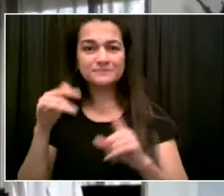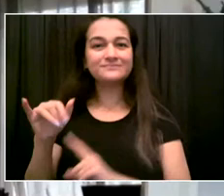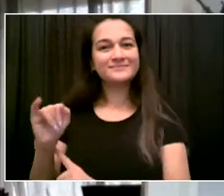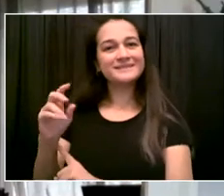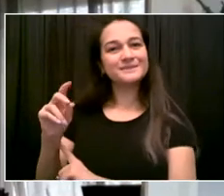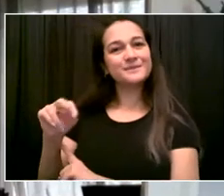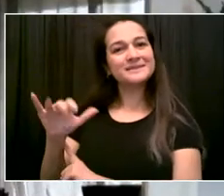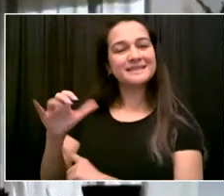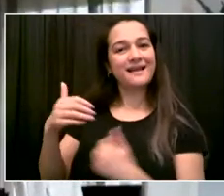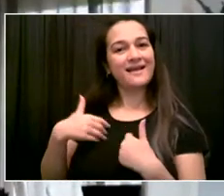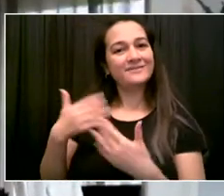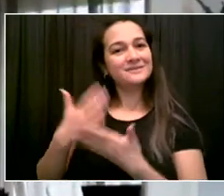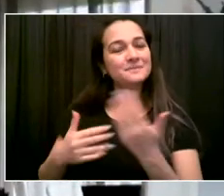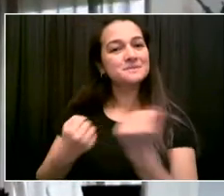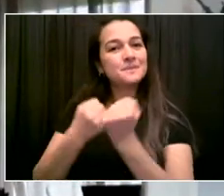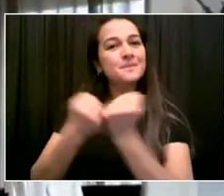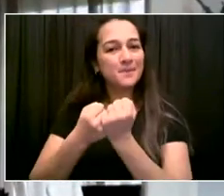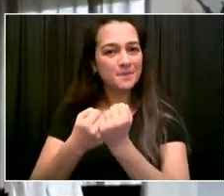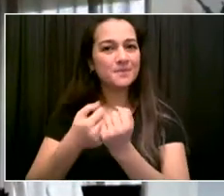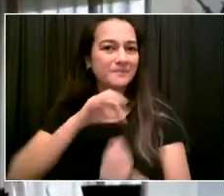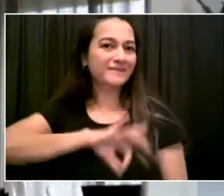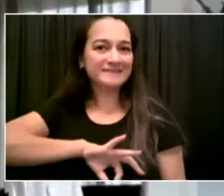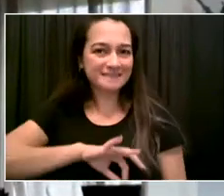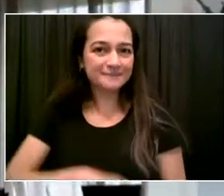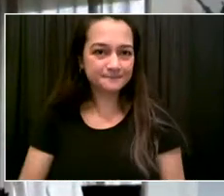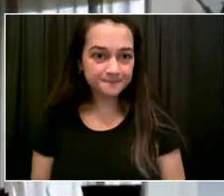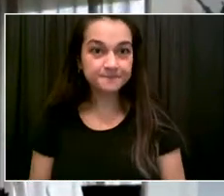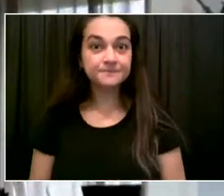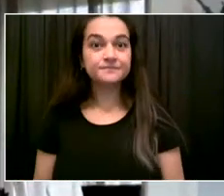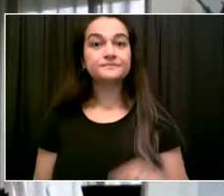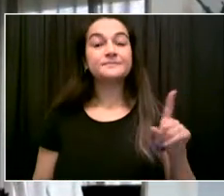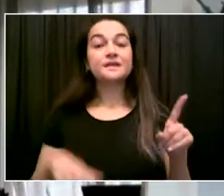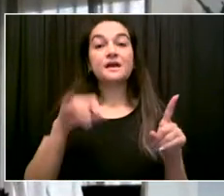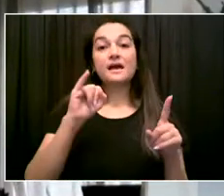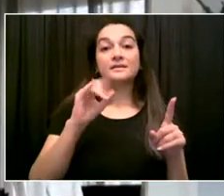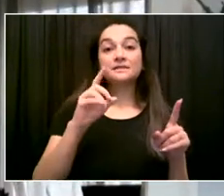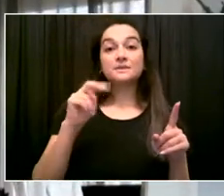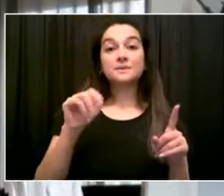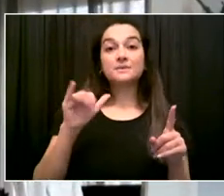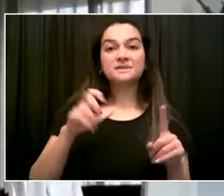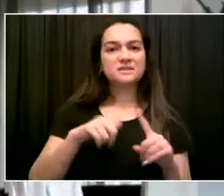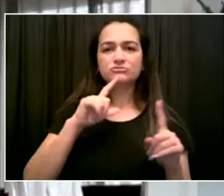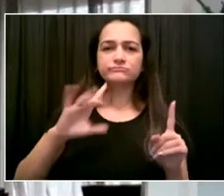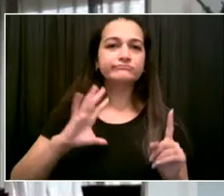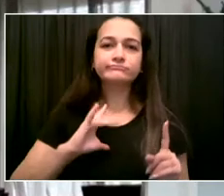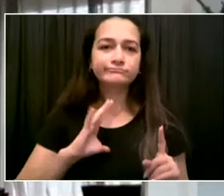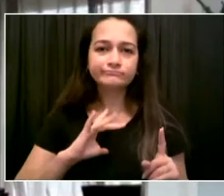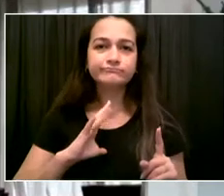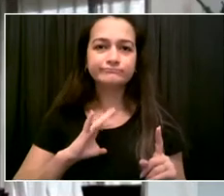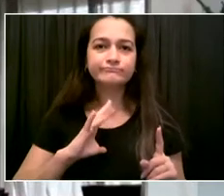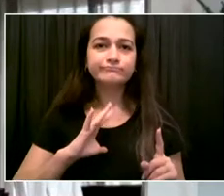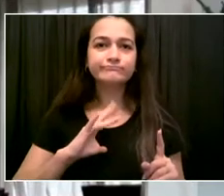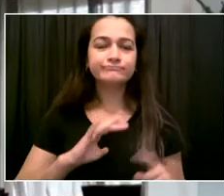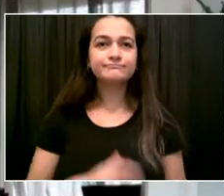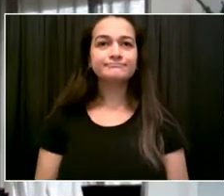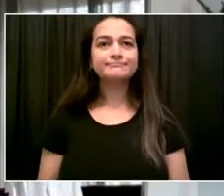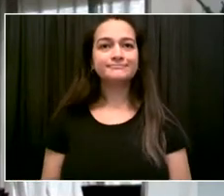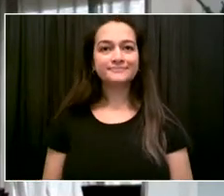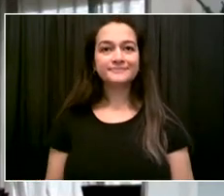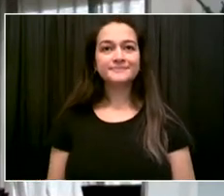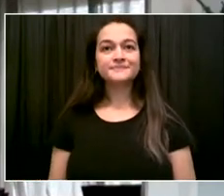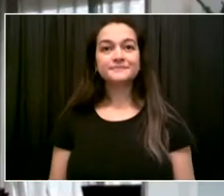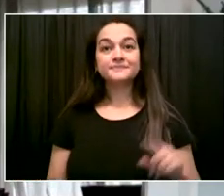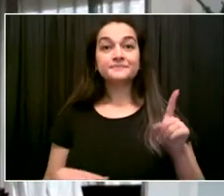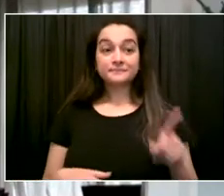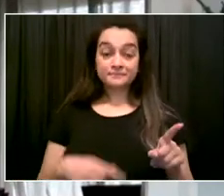actually allow them to be able to apply for this fund, utilizing it as one